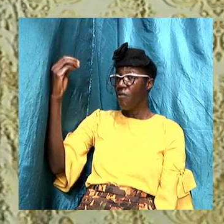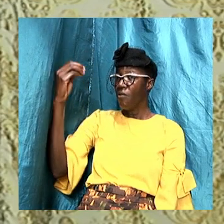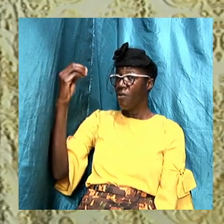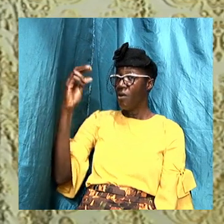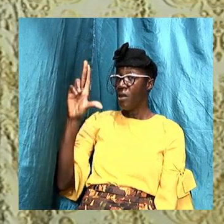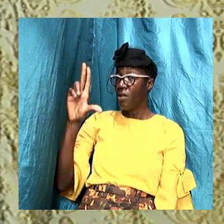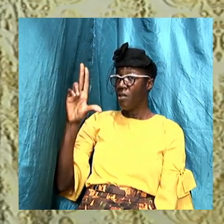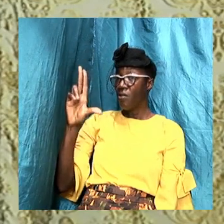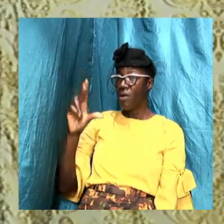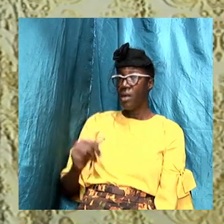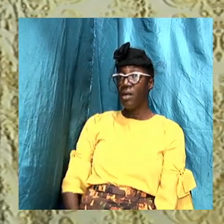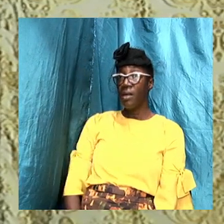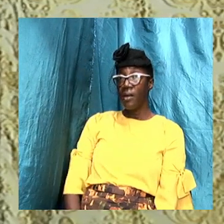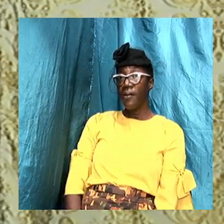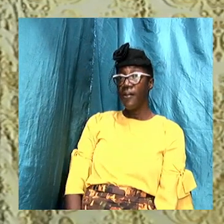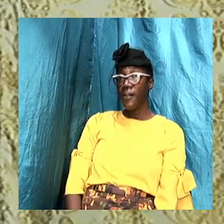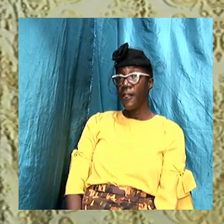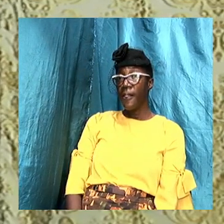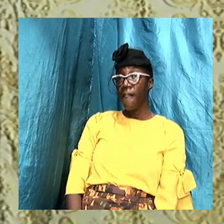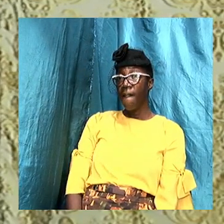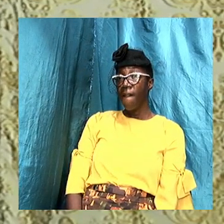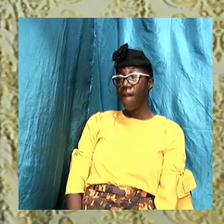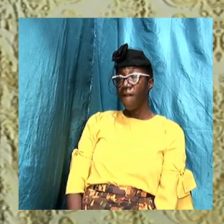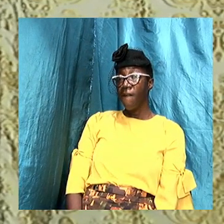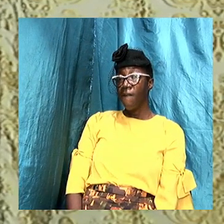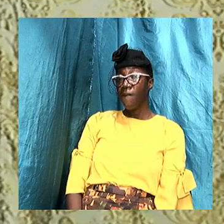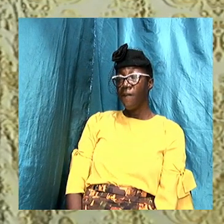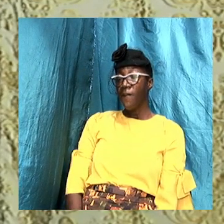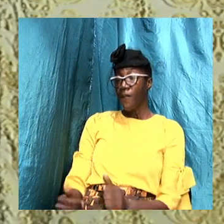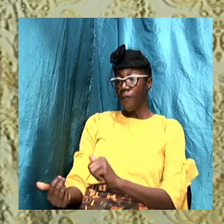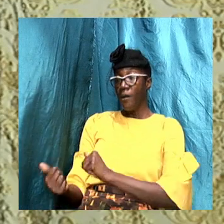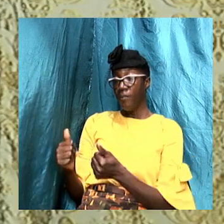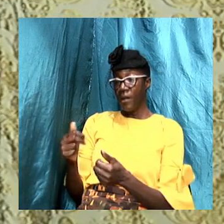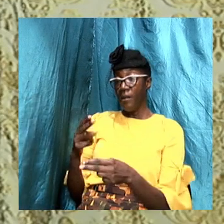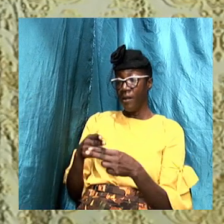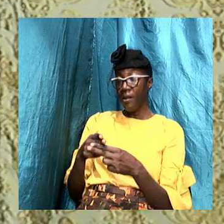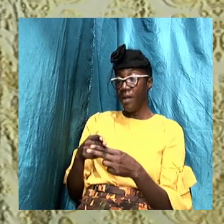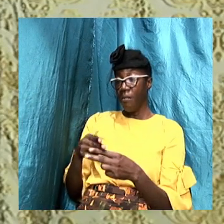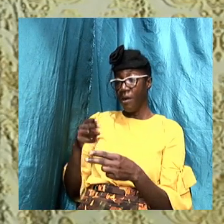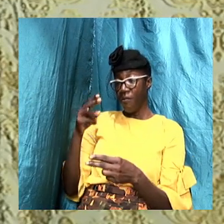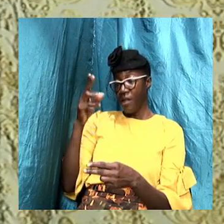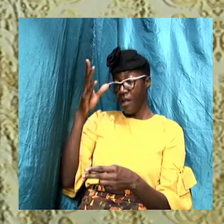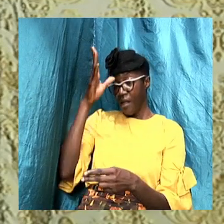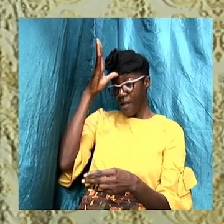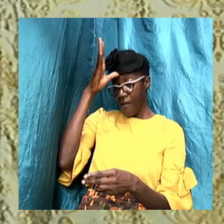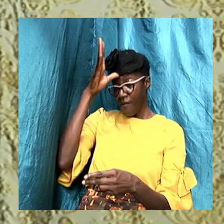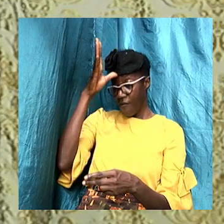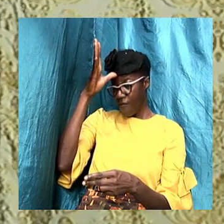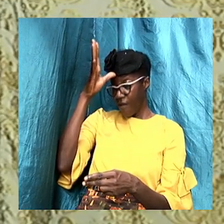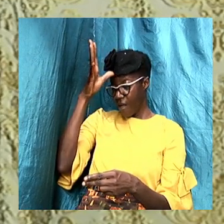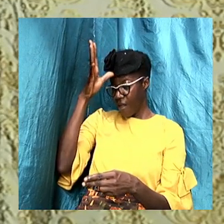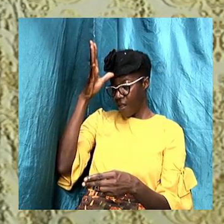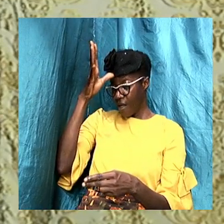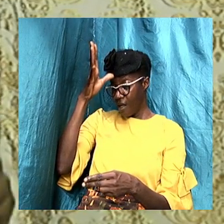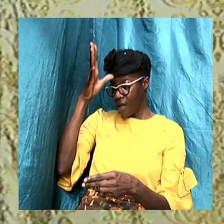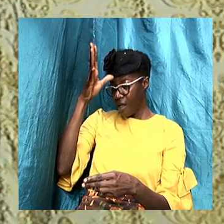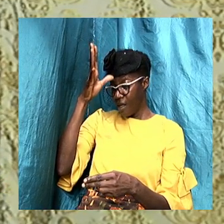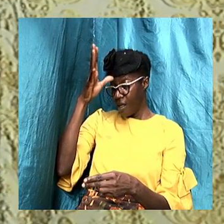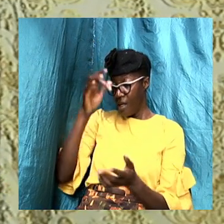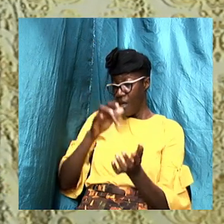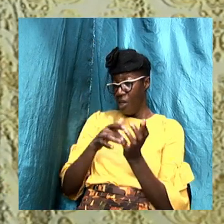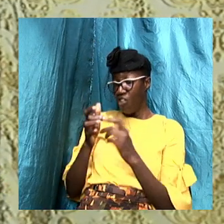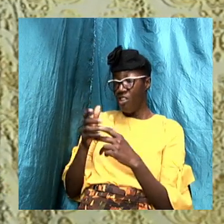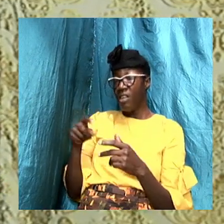so the big thing that we need to know baptizing the name of the father the name of the son the name of the holy spirit Jesus